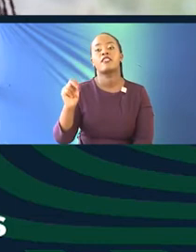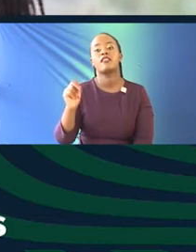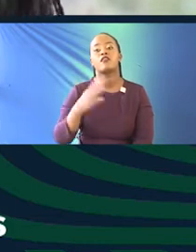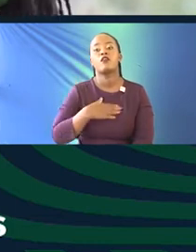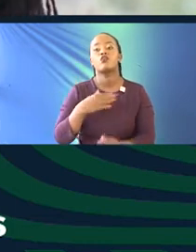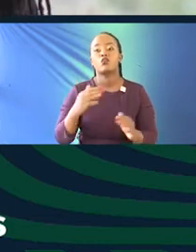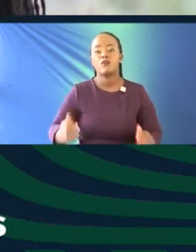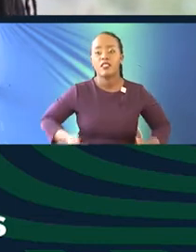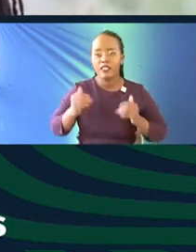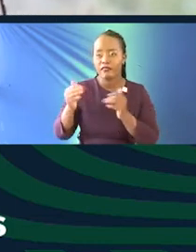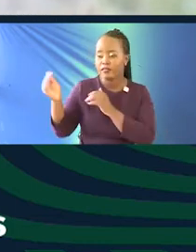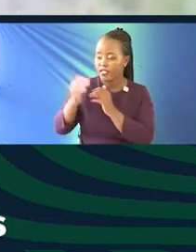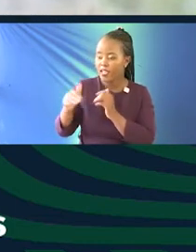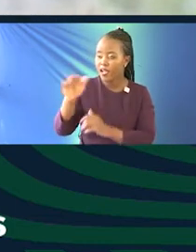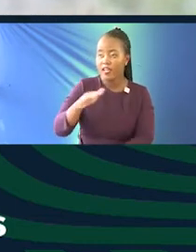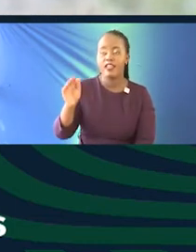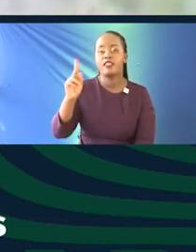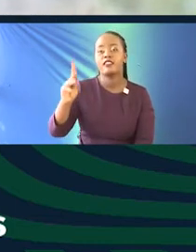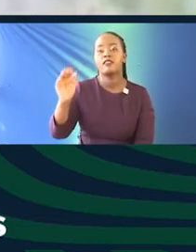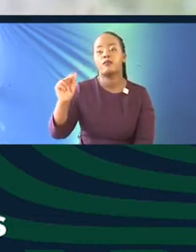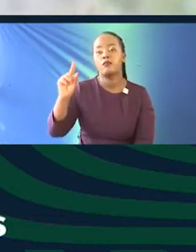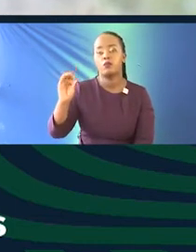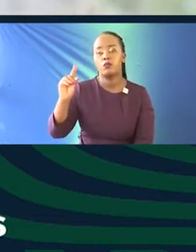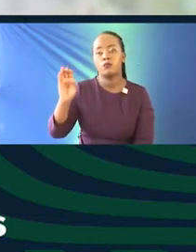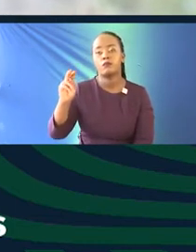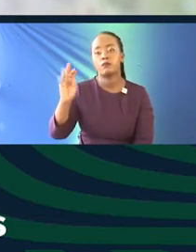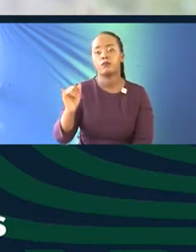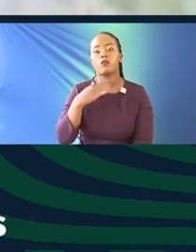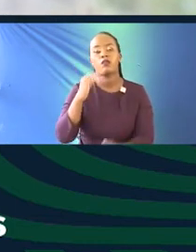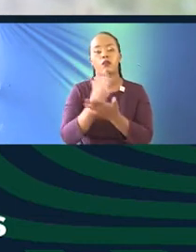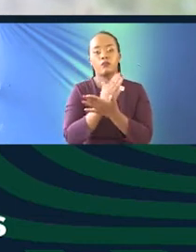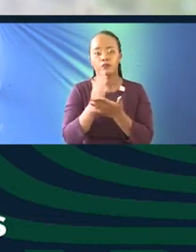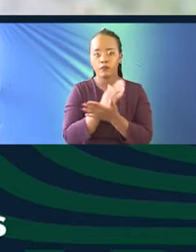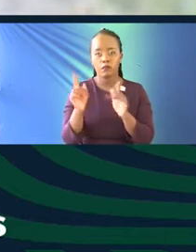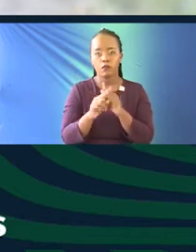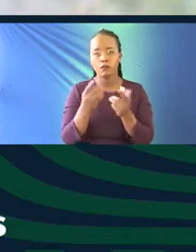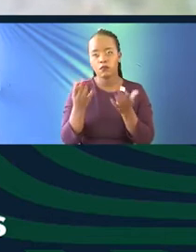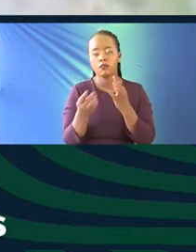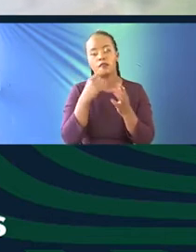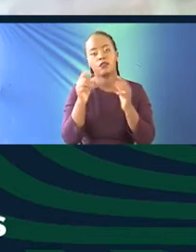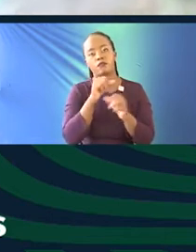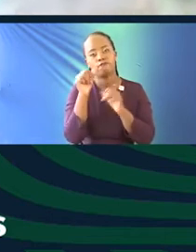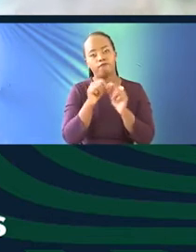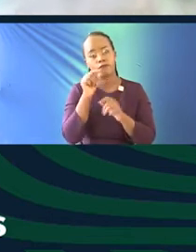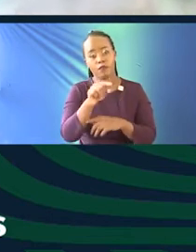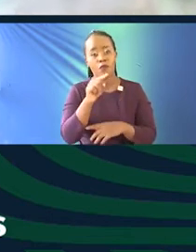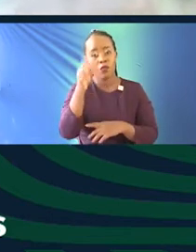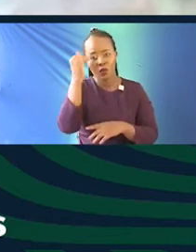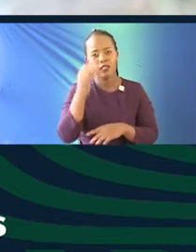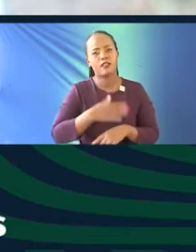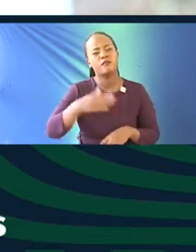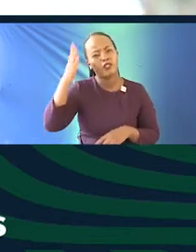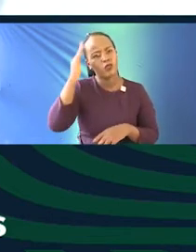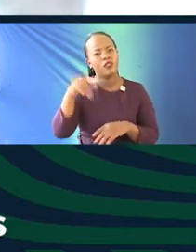Kaloleni, I know the stories from wanting to engage and sharing that perspective. And maybe if you can talk a little bit about that. Because I